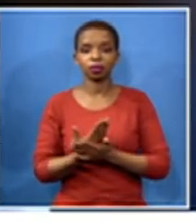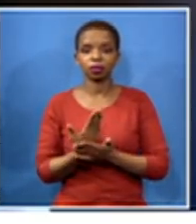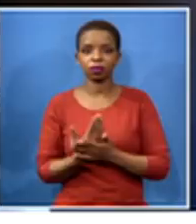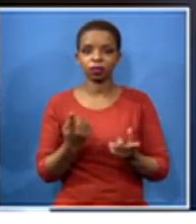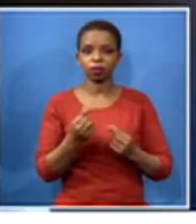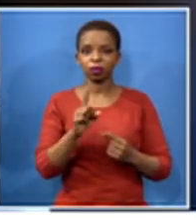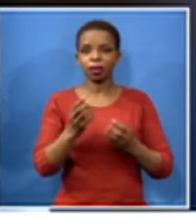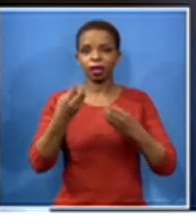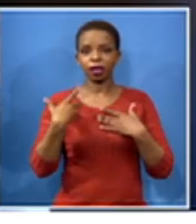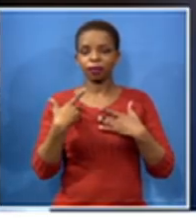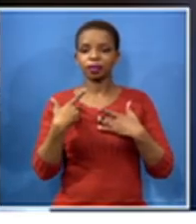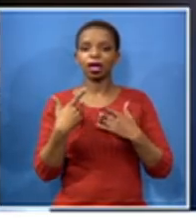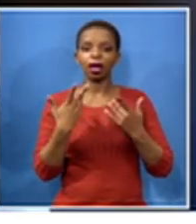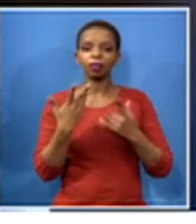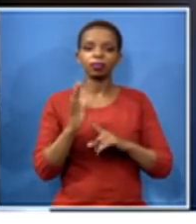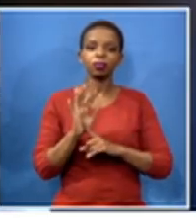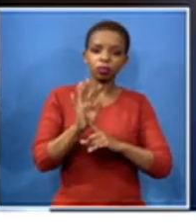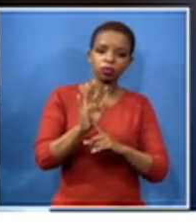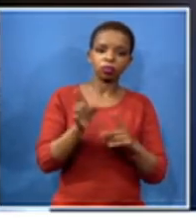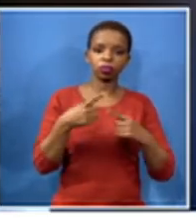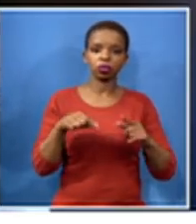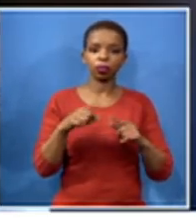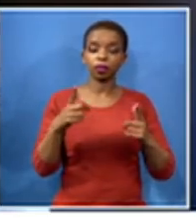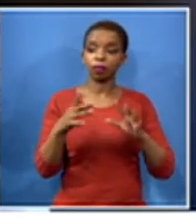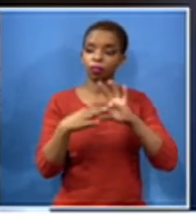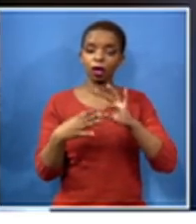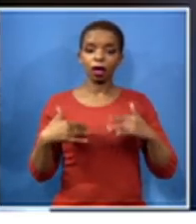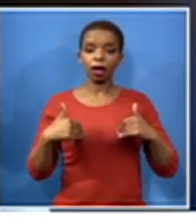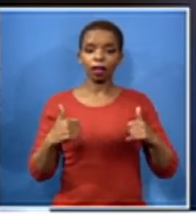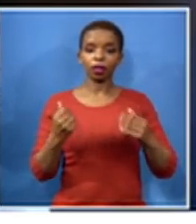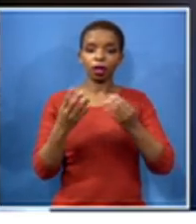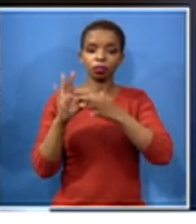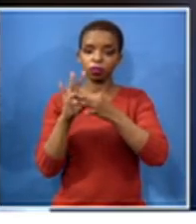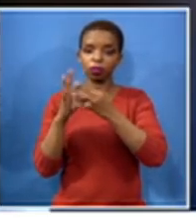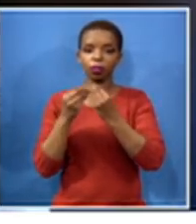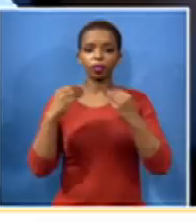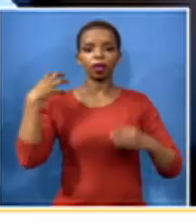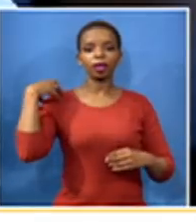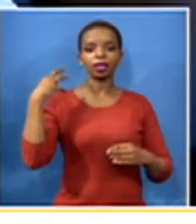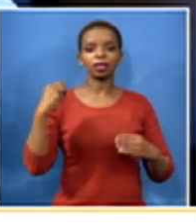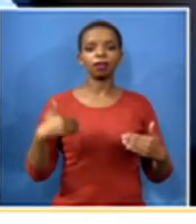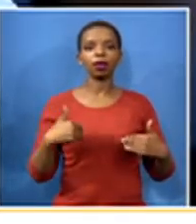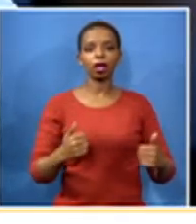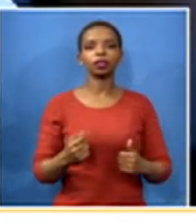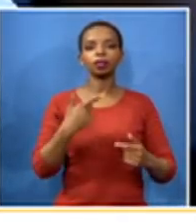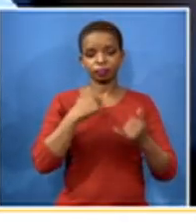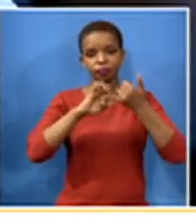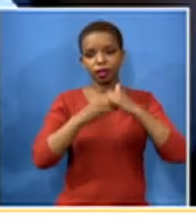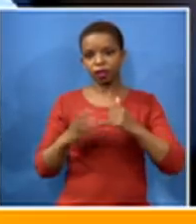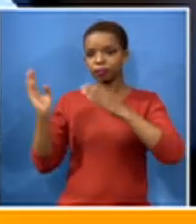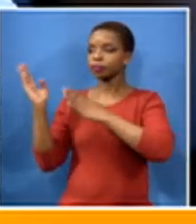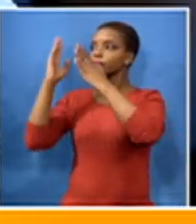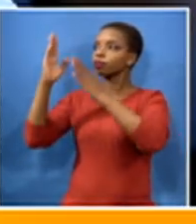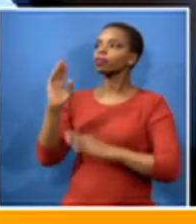education and leave issues of health to the minister of health all right uh let me try basil in terms of the non